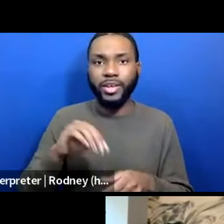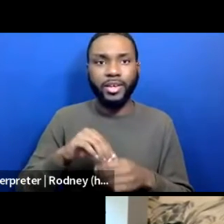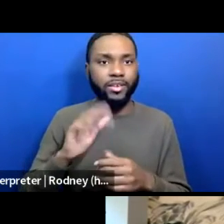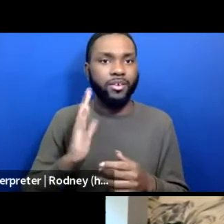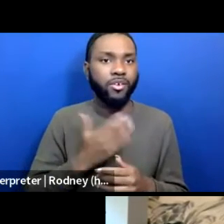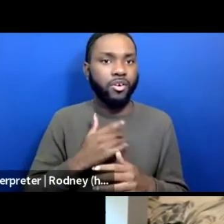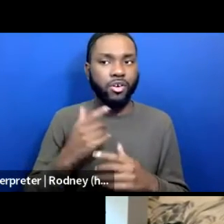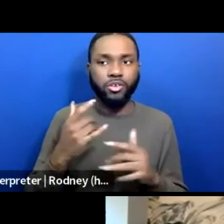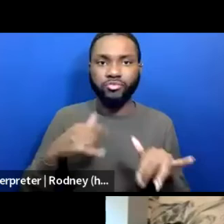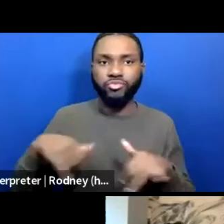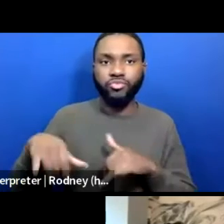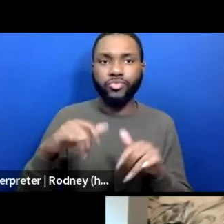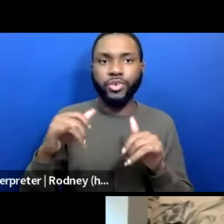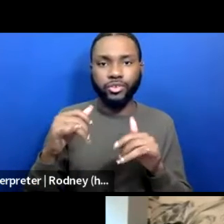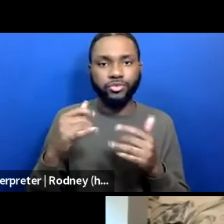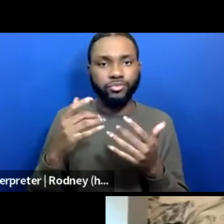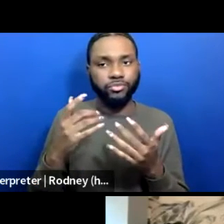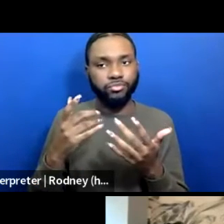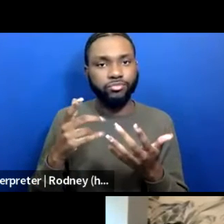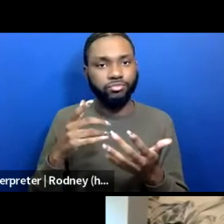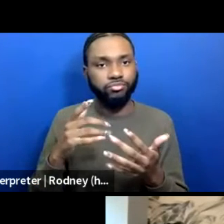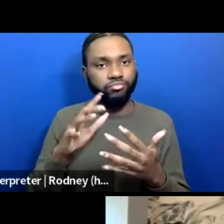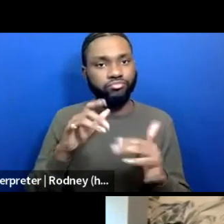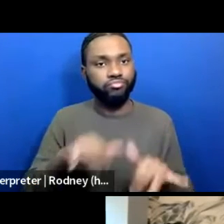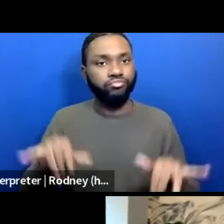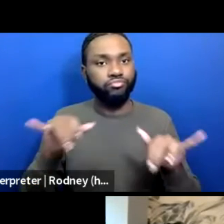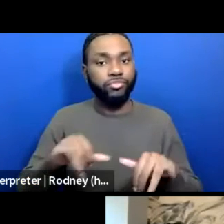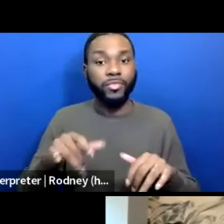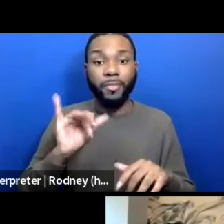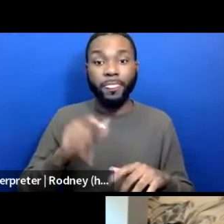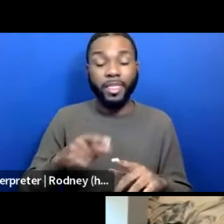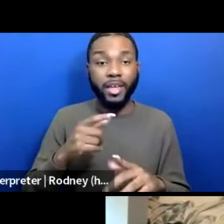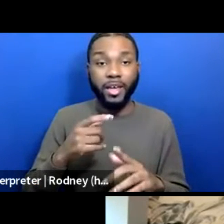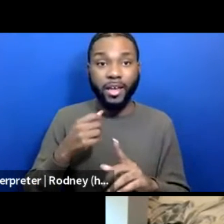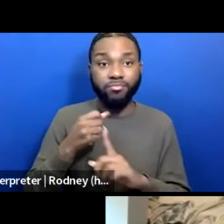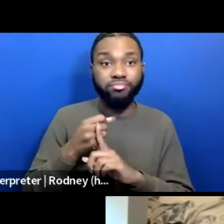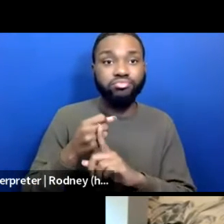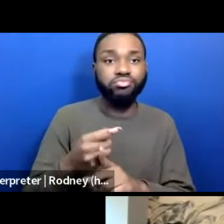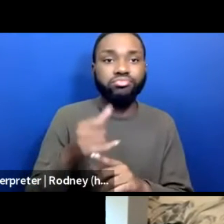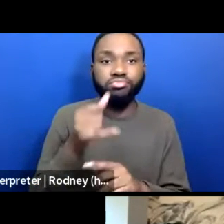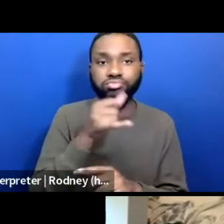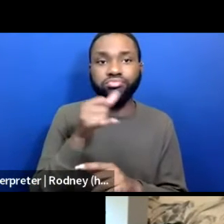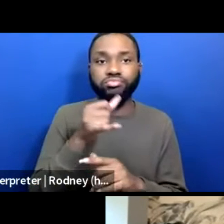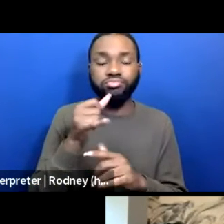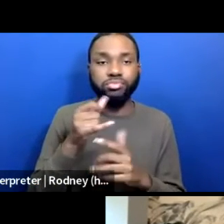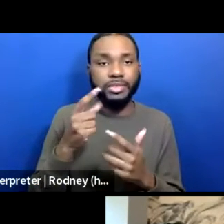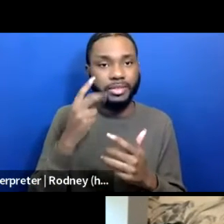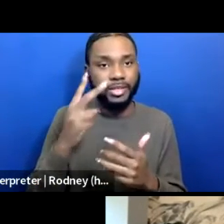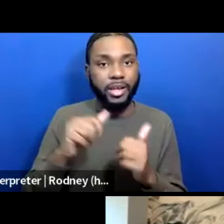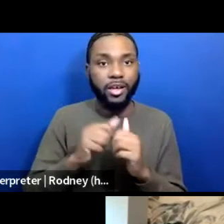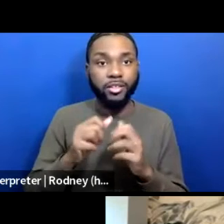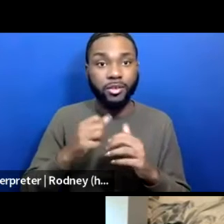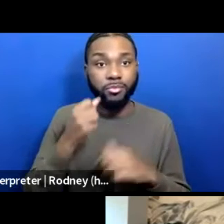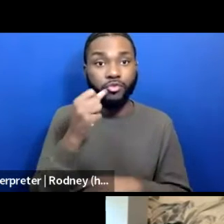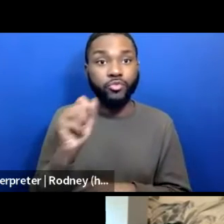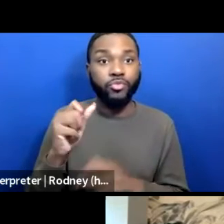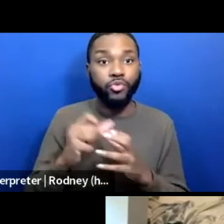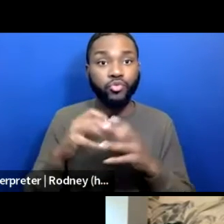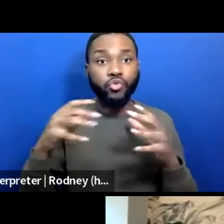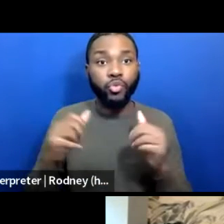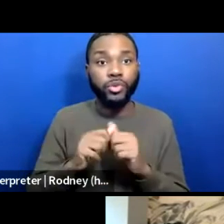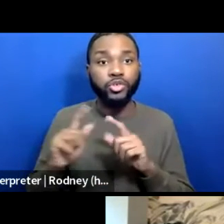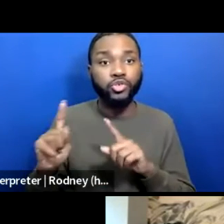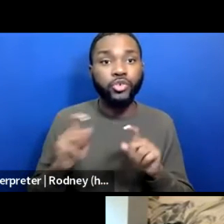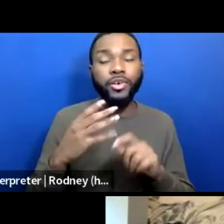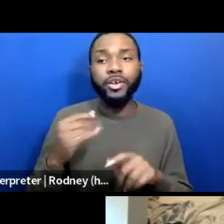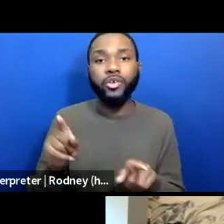standard. The trajectory has been incredible, how this movement has grown in terms of its surveys, its lists of theaters who are